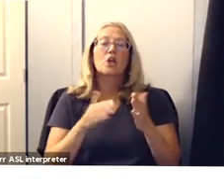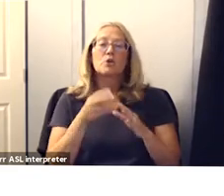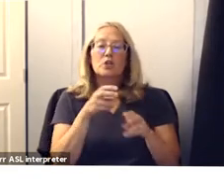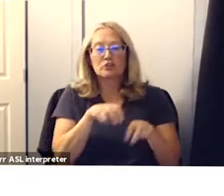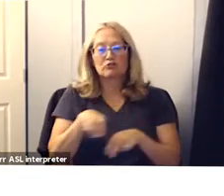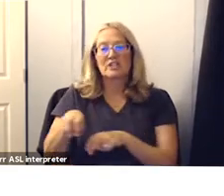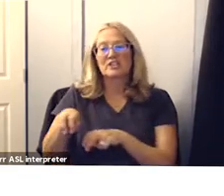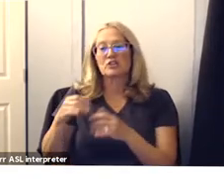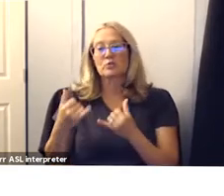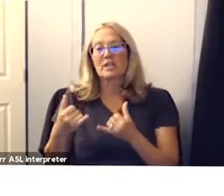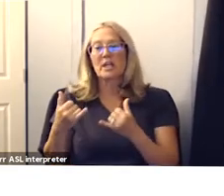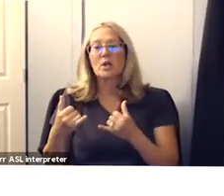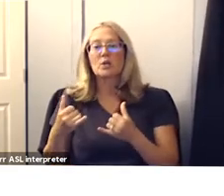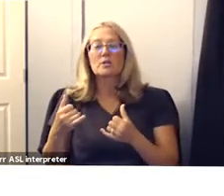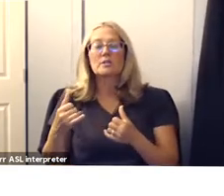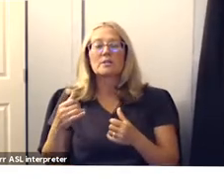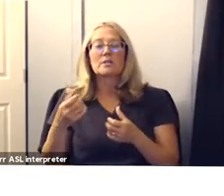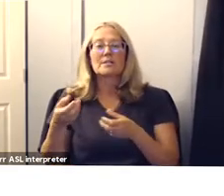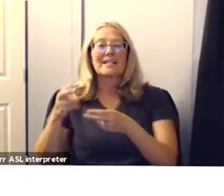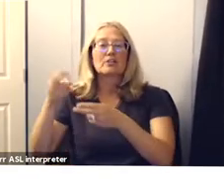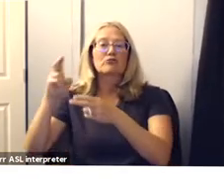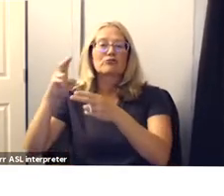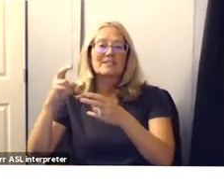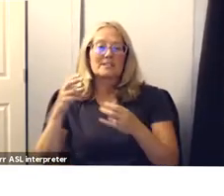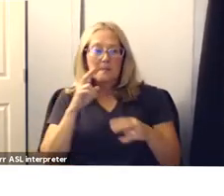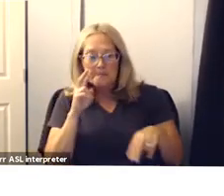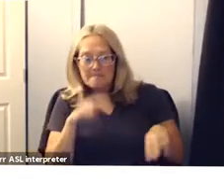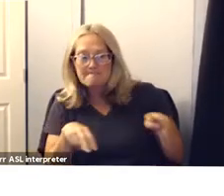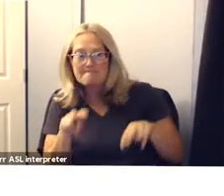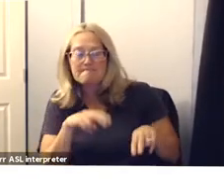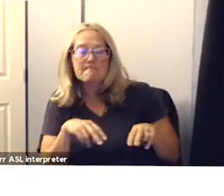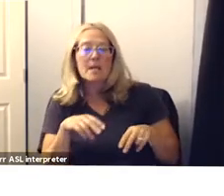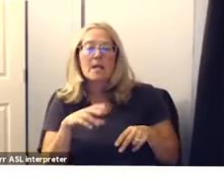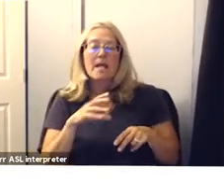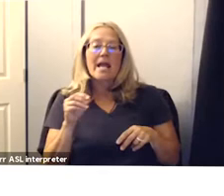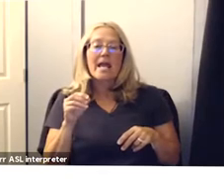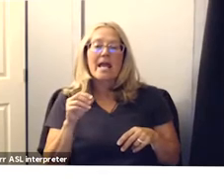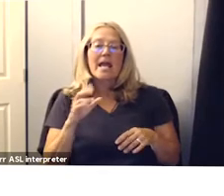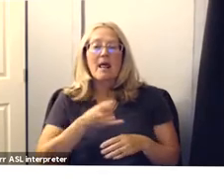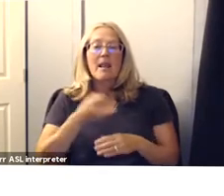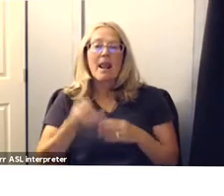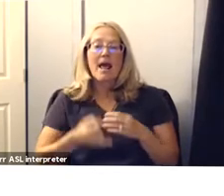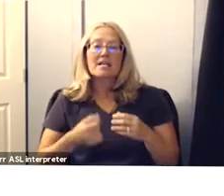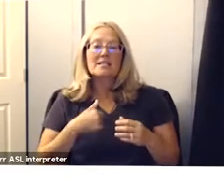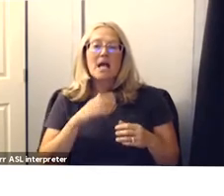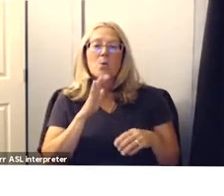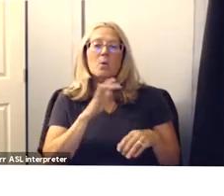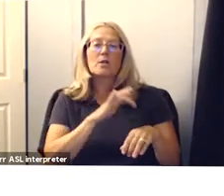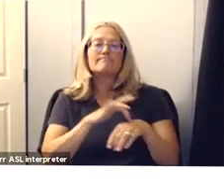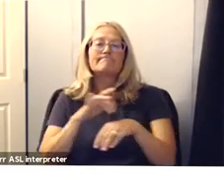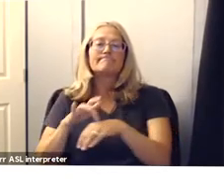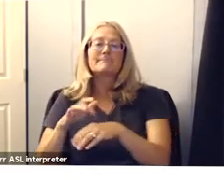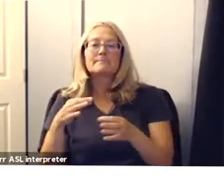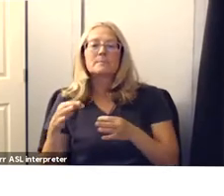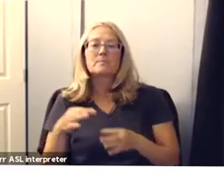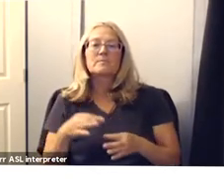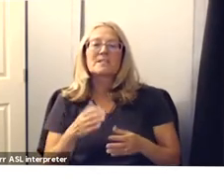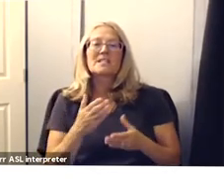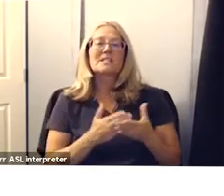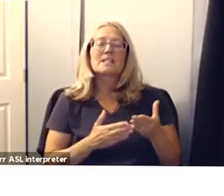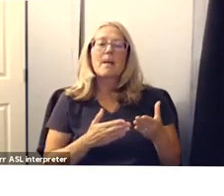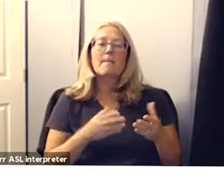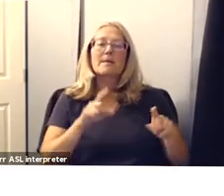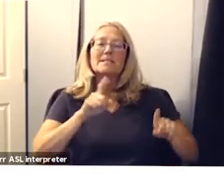as it is uh increasing and then finally um i will touch on some comprehensive testing program